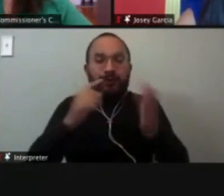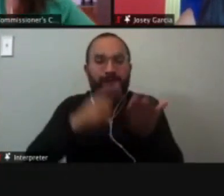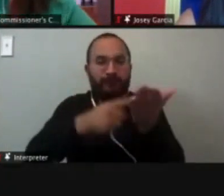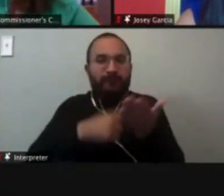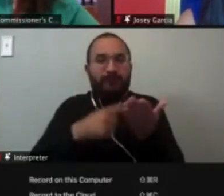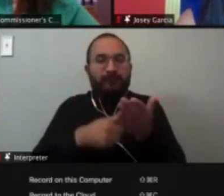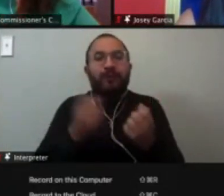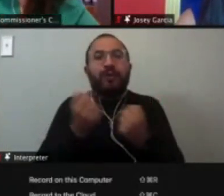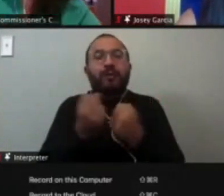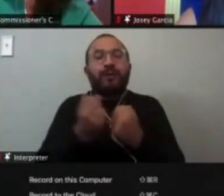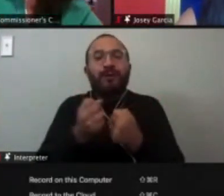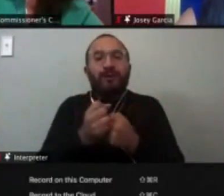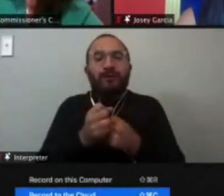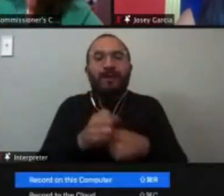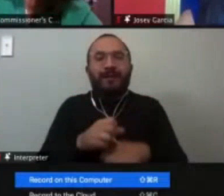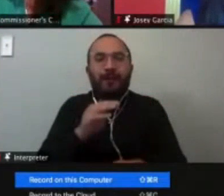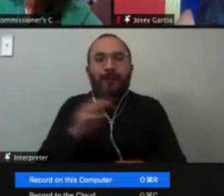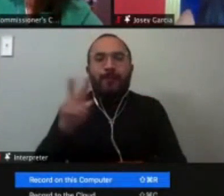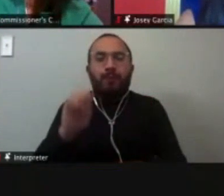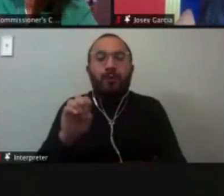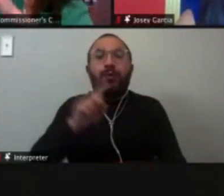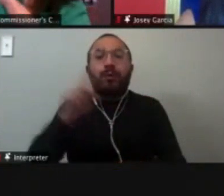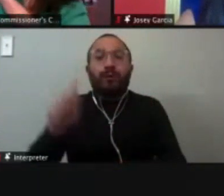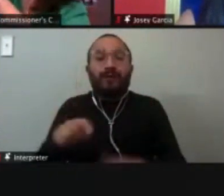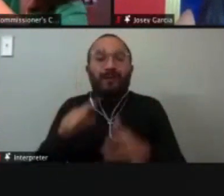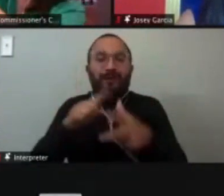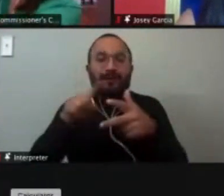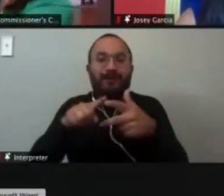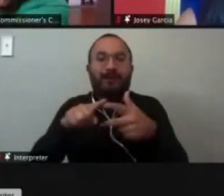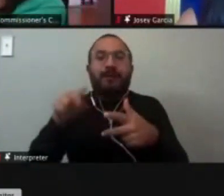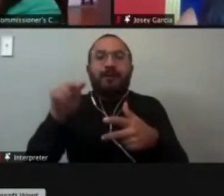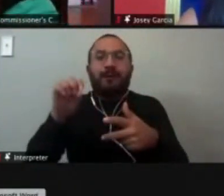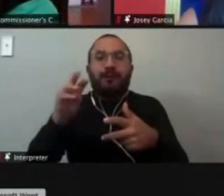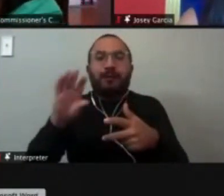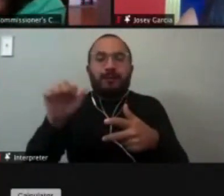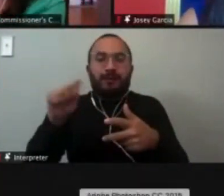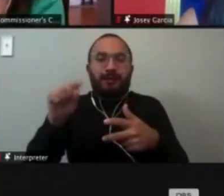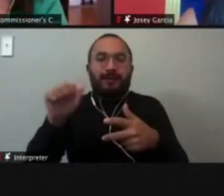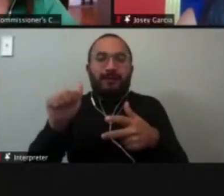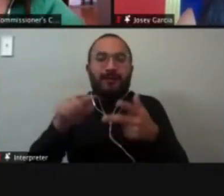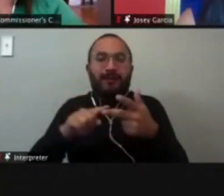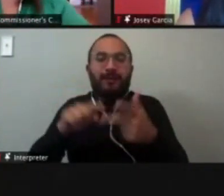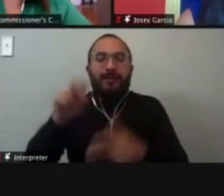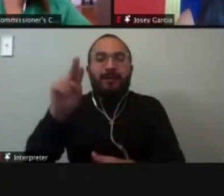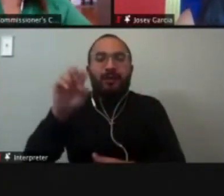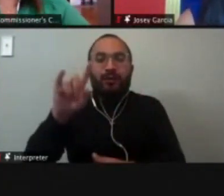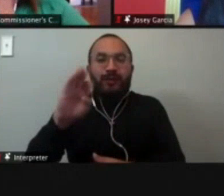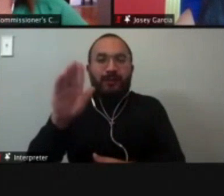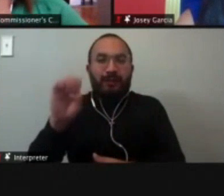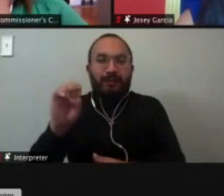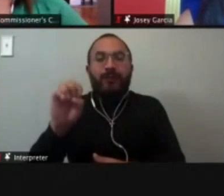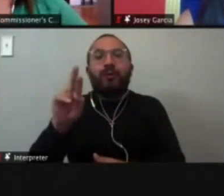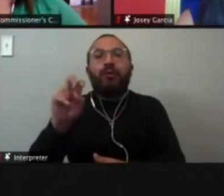Texas, the Reliable Revolutionaries, and now cast San Antonio. With only a few days left until Election